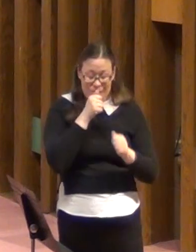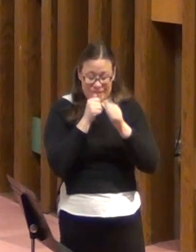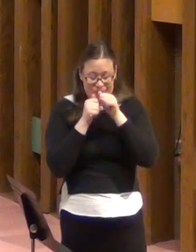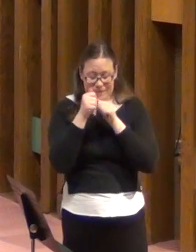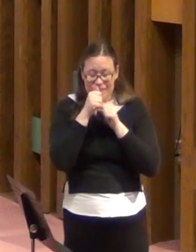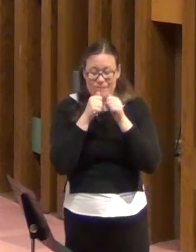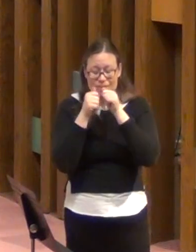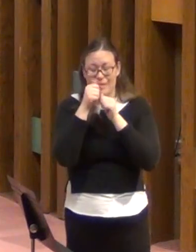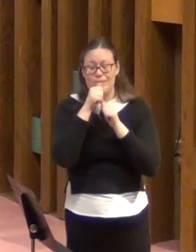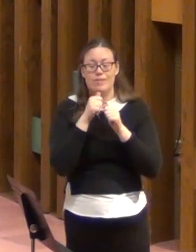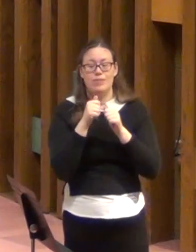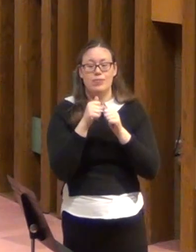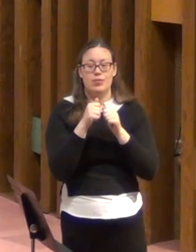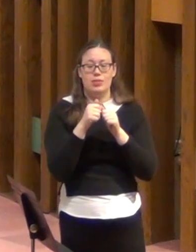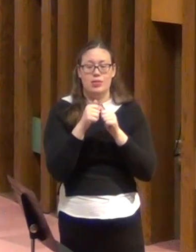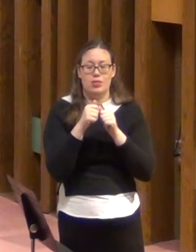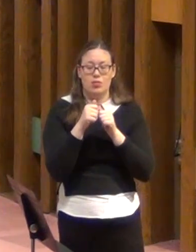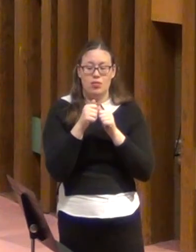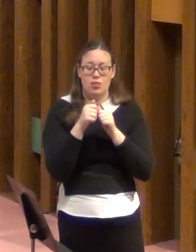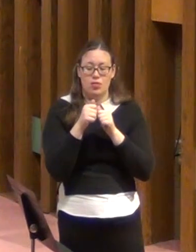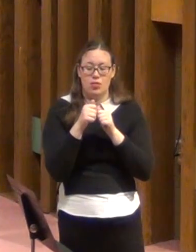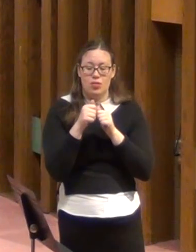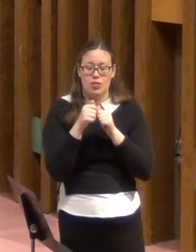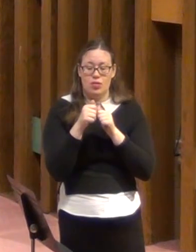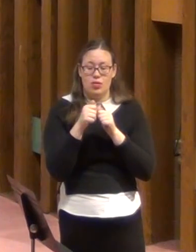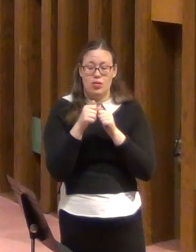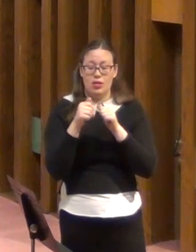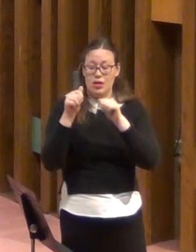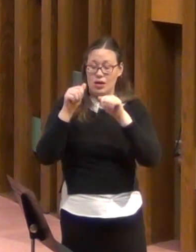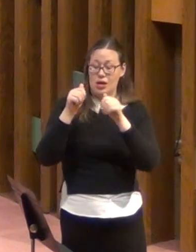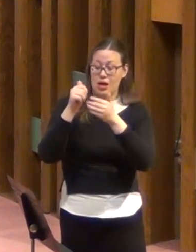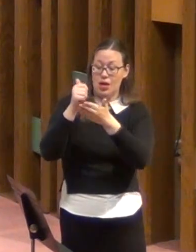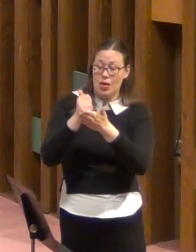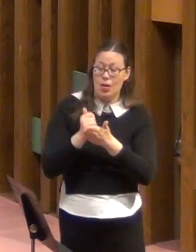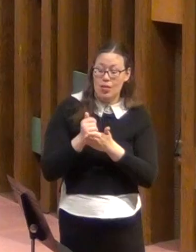to spiritual maturity.